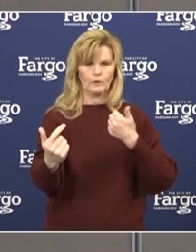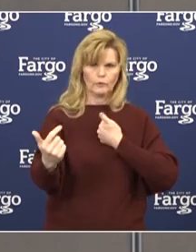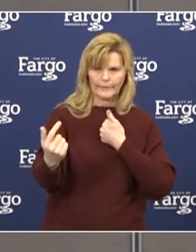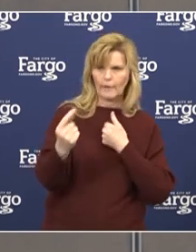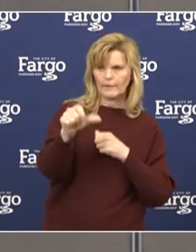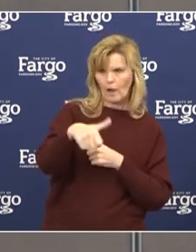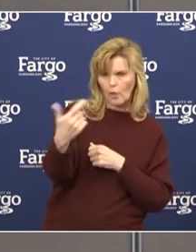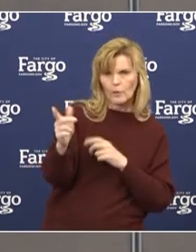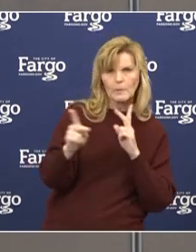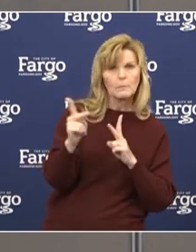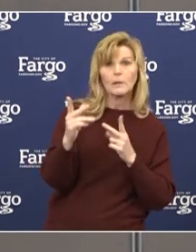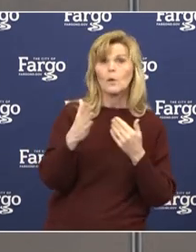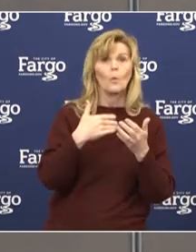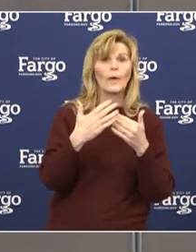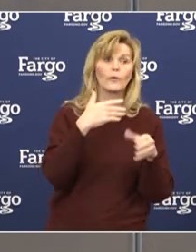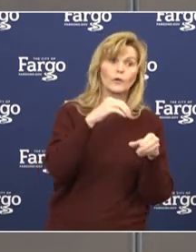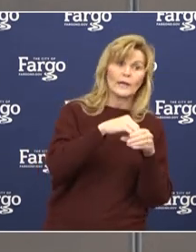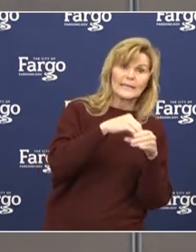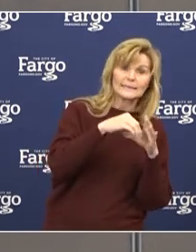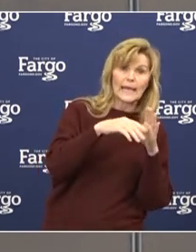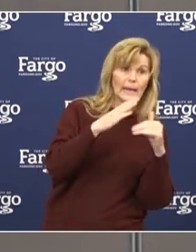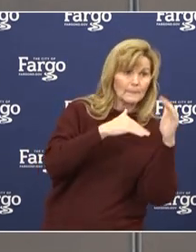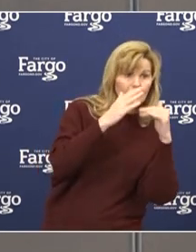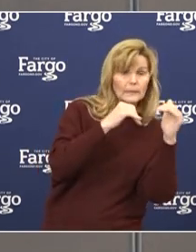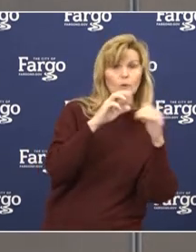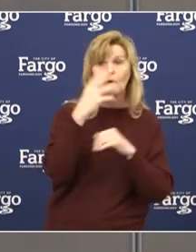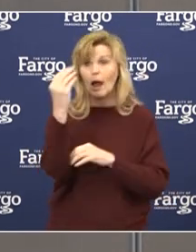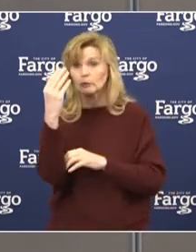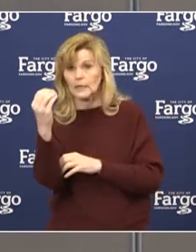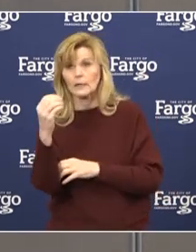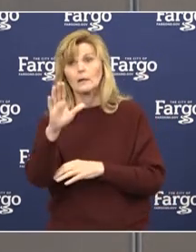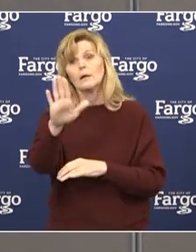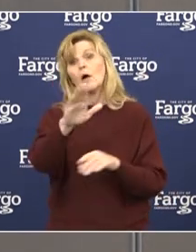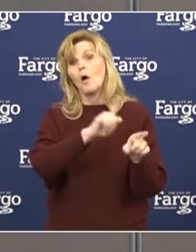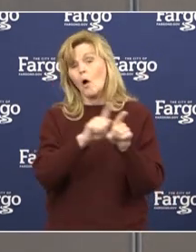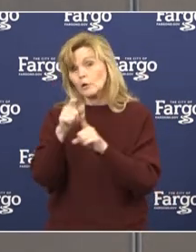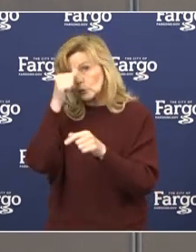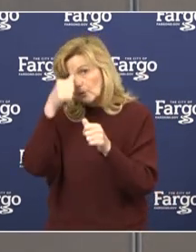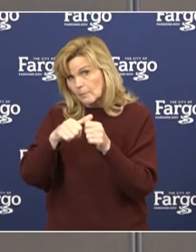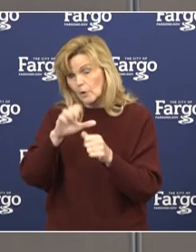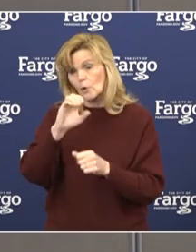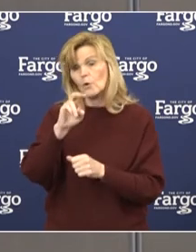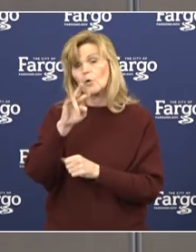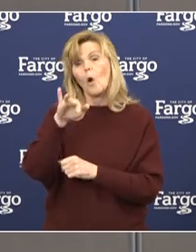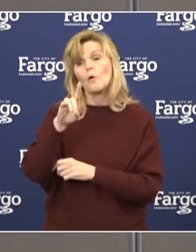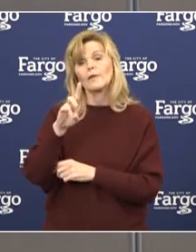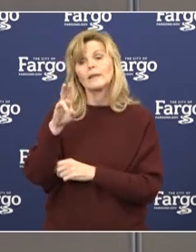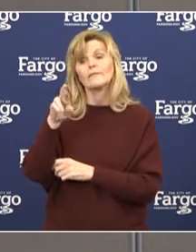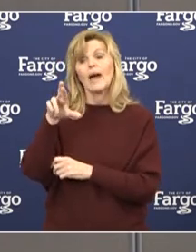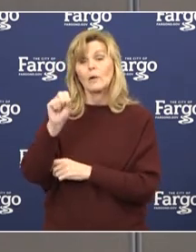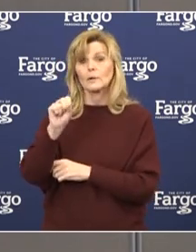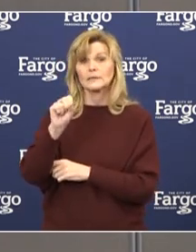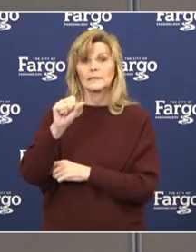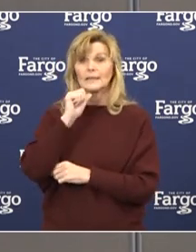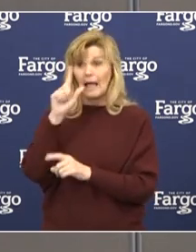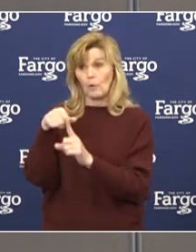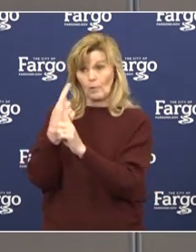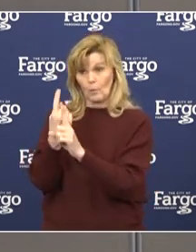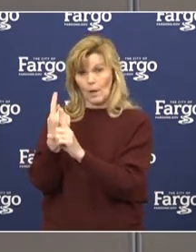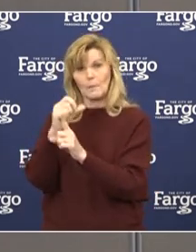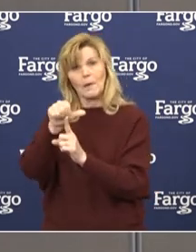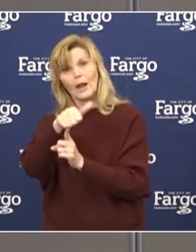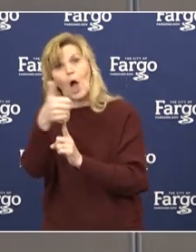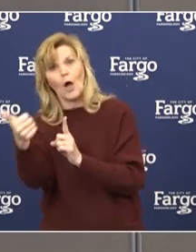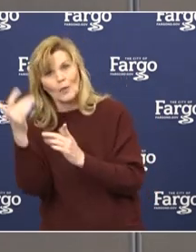others, whether you're inside or out. Also remember that COVID virus and a variety of other germs live on hard